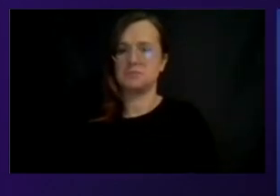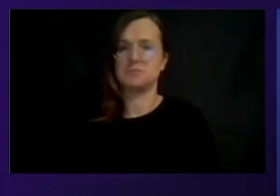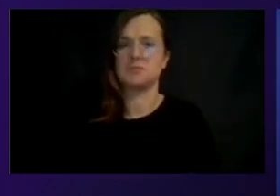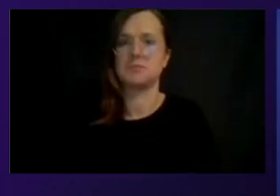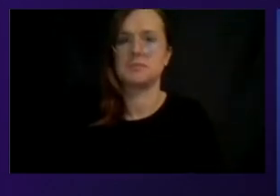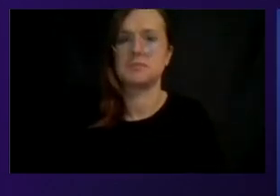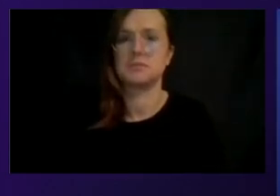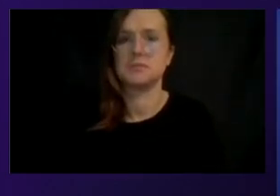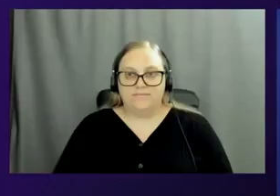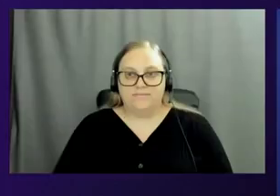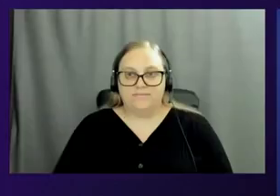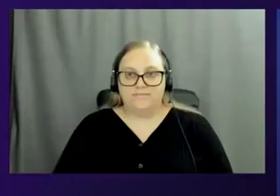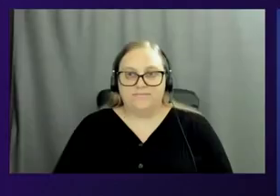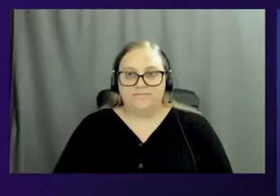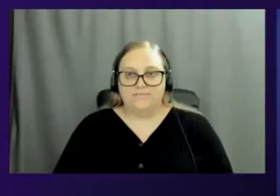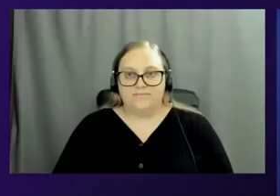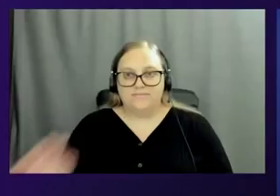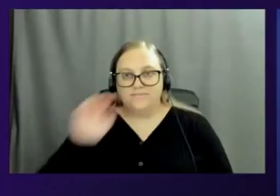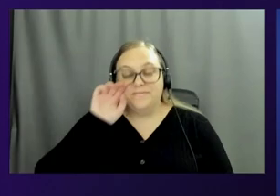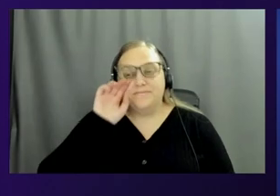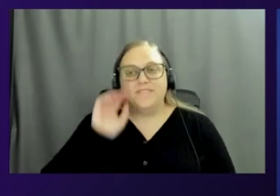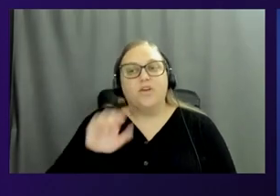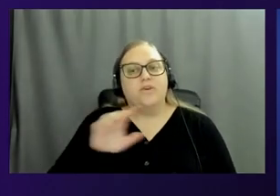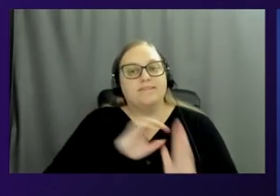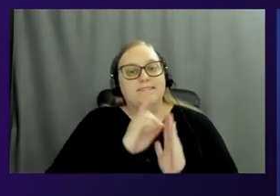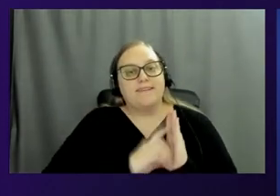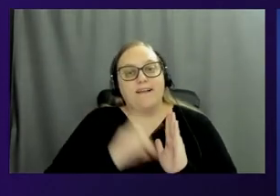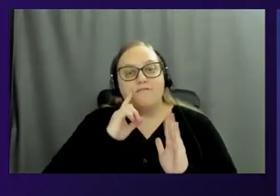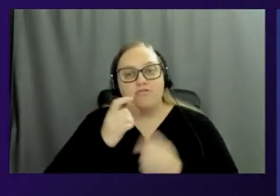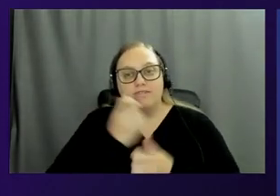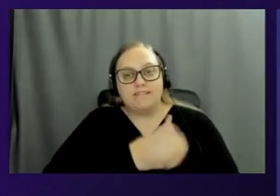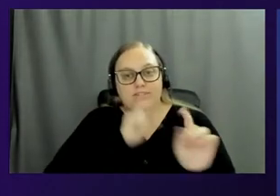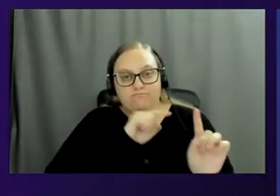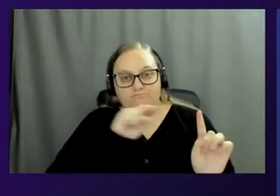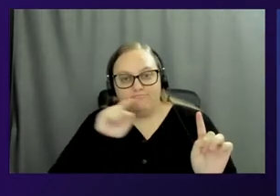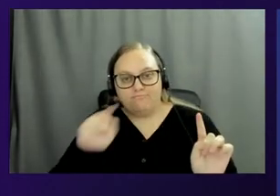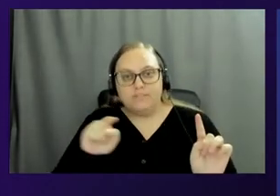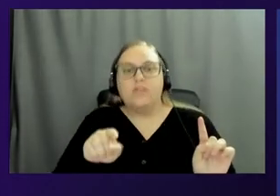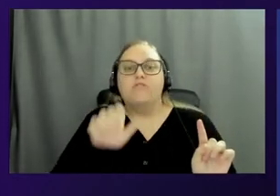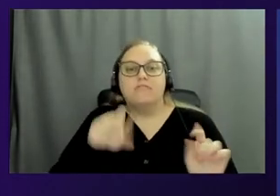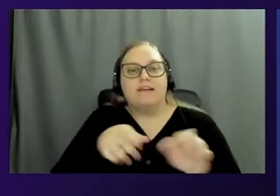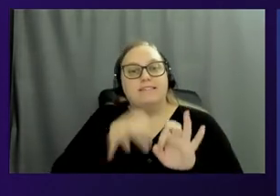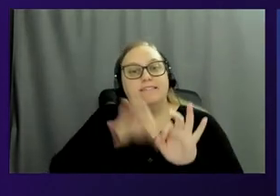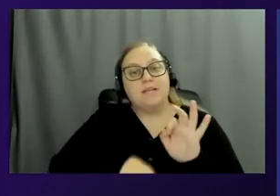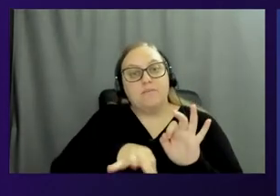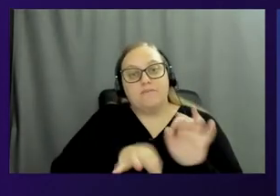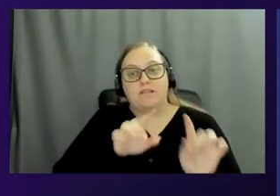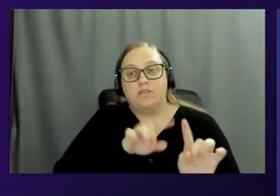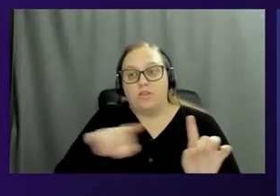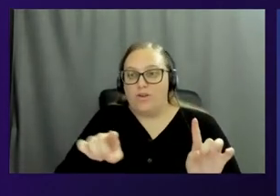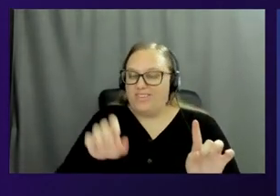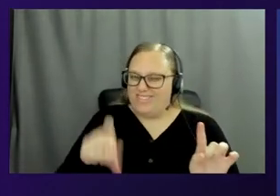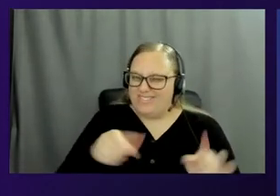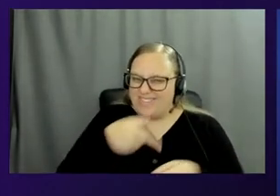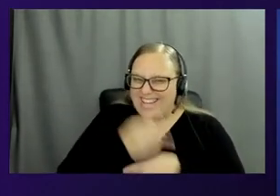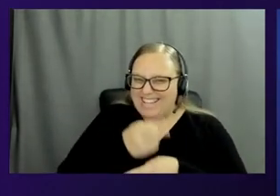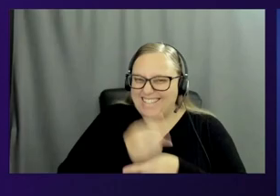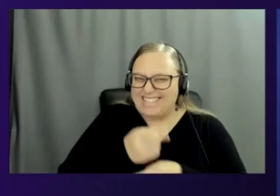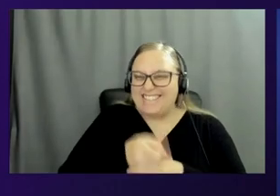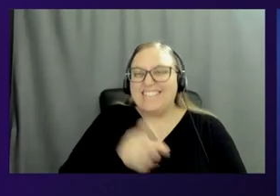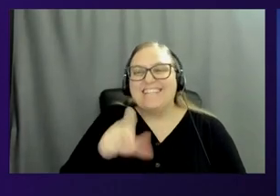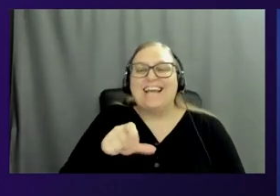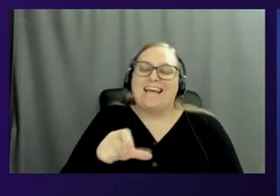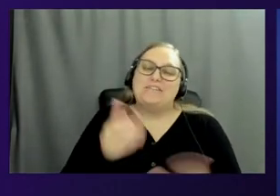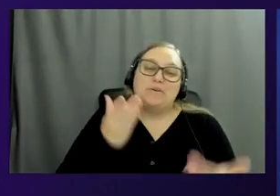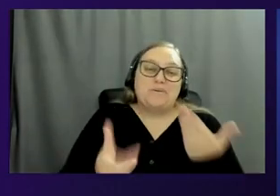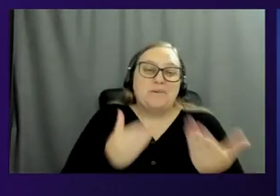though. Yeah, it's designed for ease of use. And you know, invent and simplify is what we do here at AWS right now. So William, maybe you